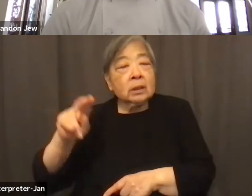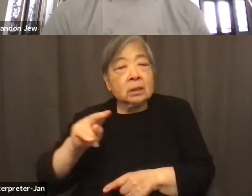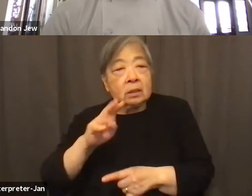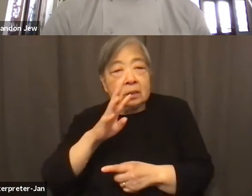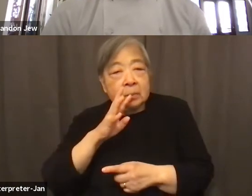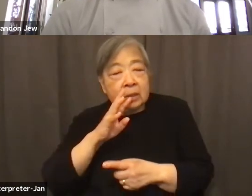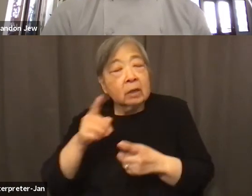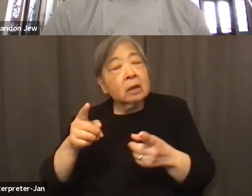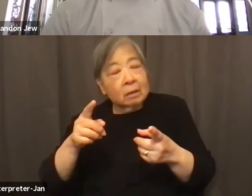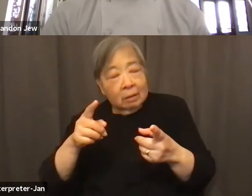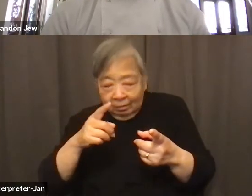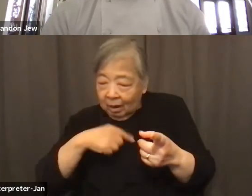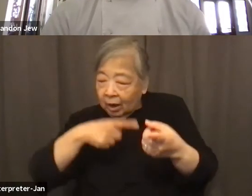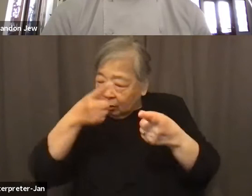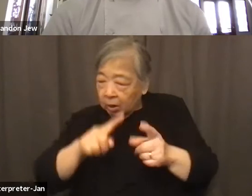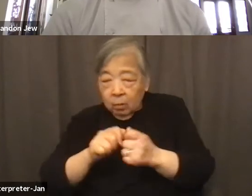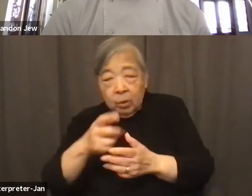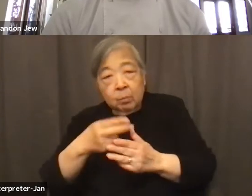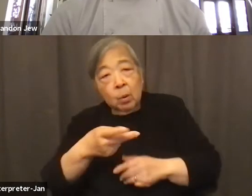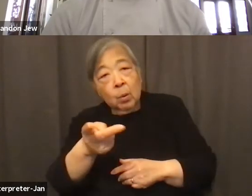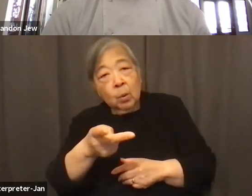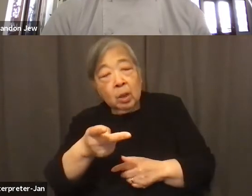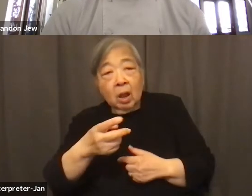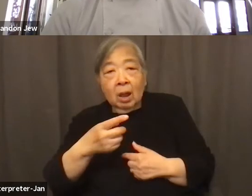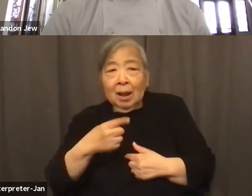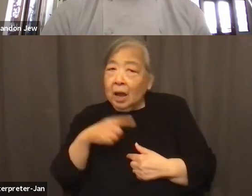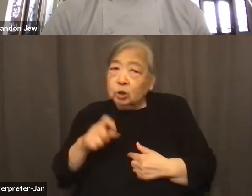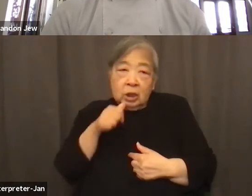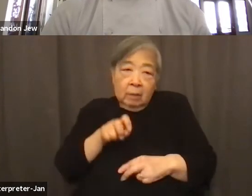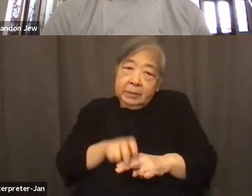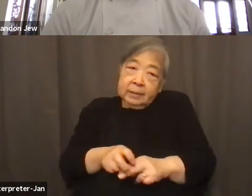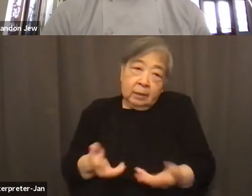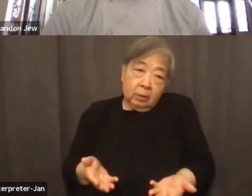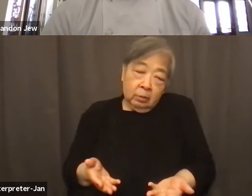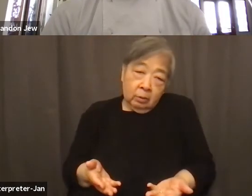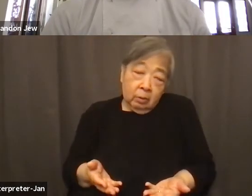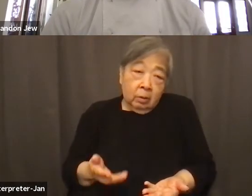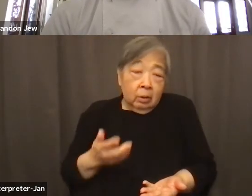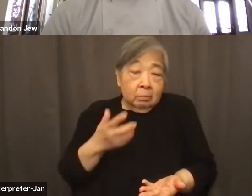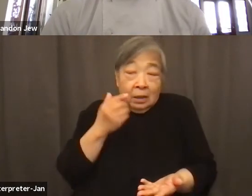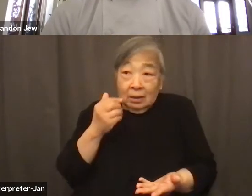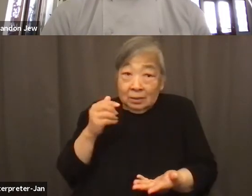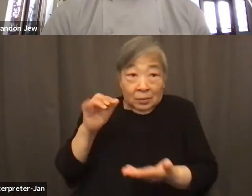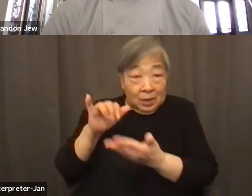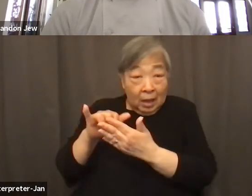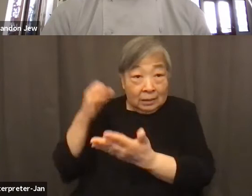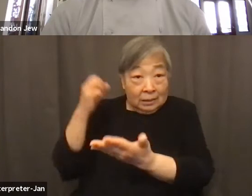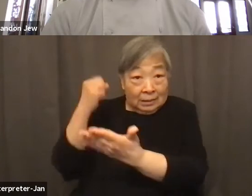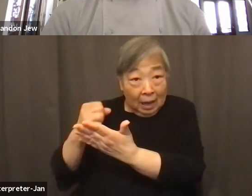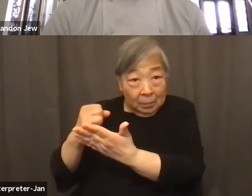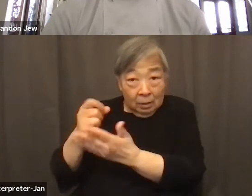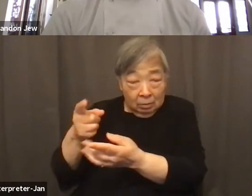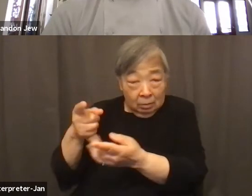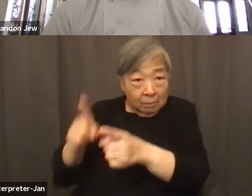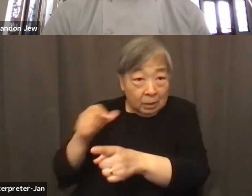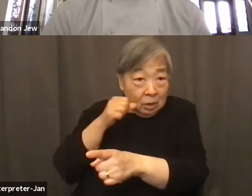Grace, because, you know, I shouldn't be sitting here because the same stabbing that occurred yesterday